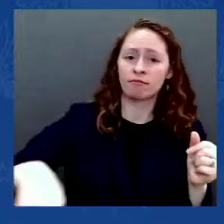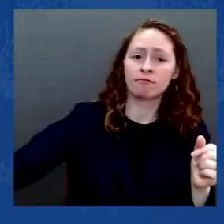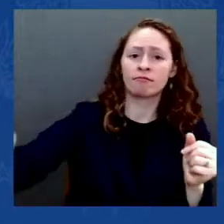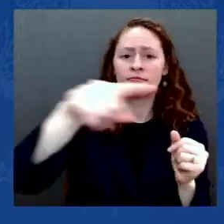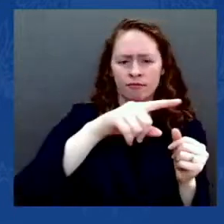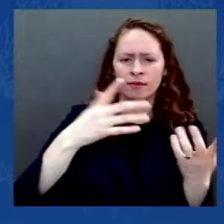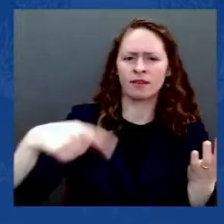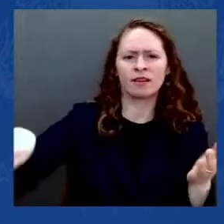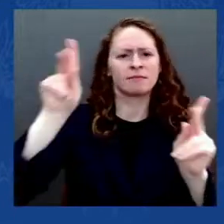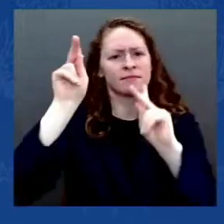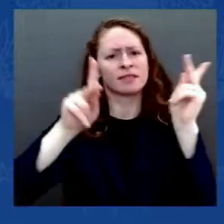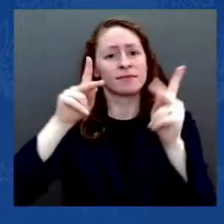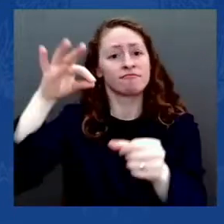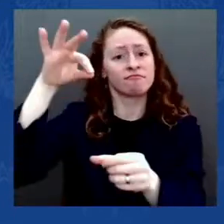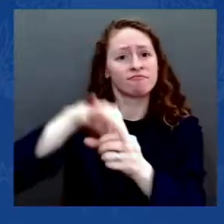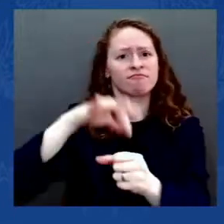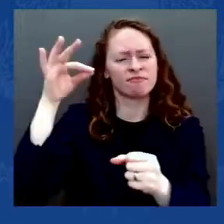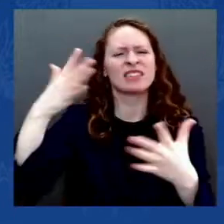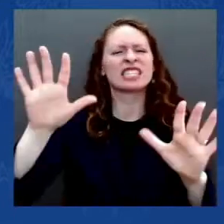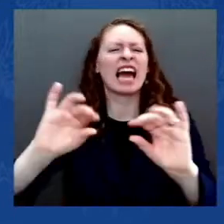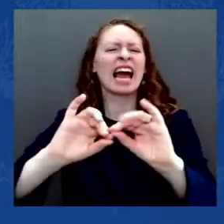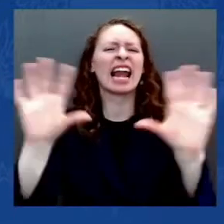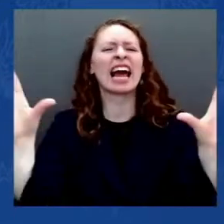be peacefully transferred.